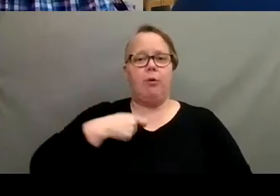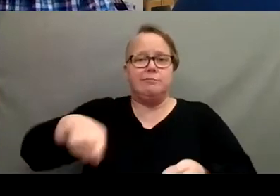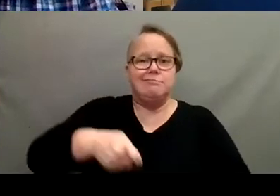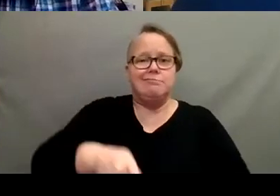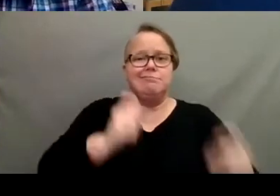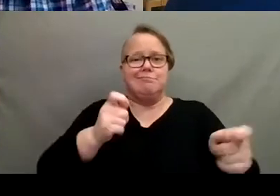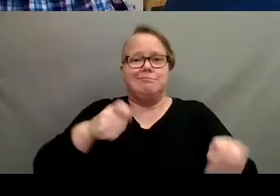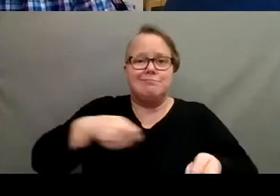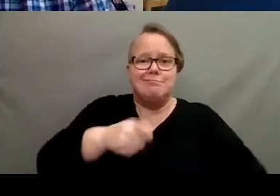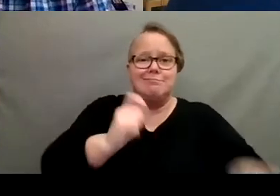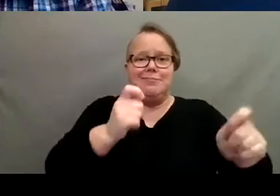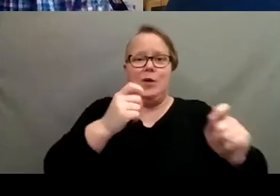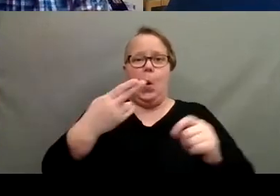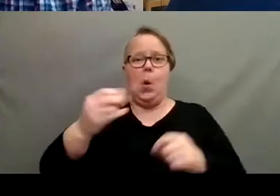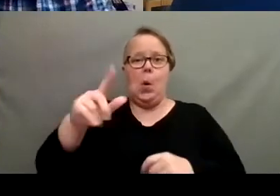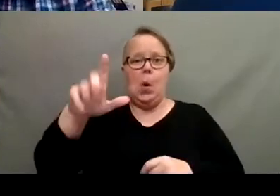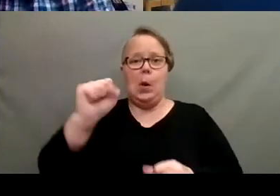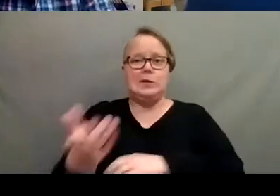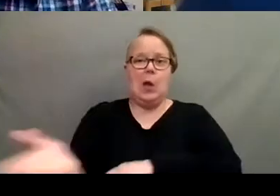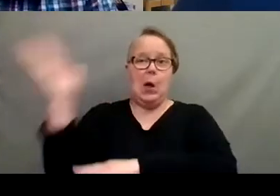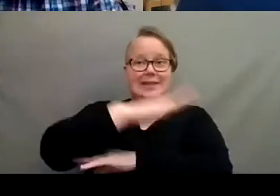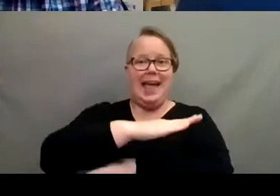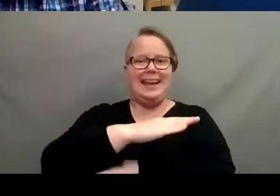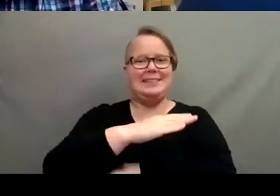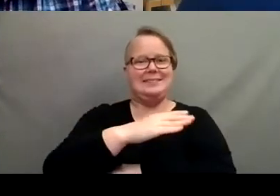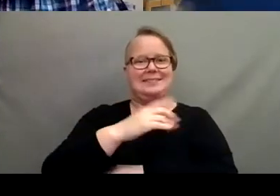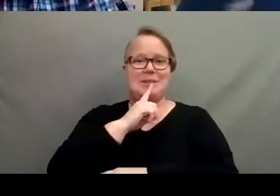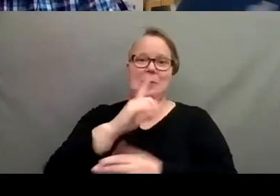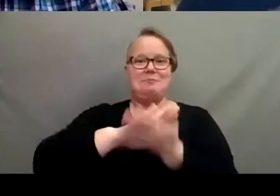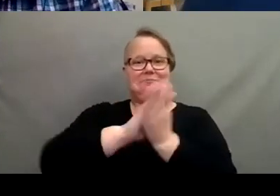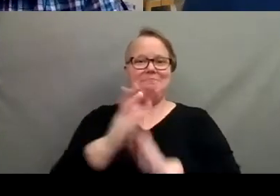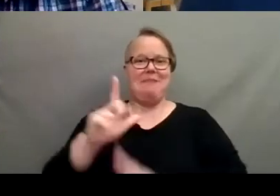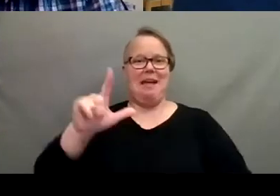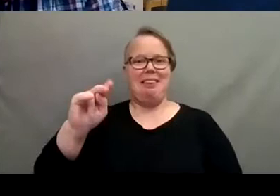landscaper. I can dig holes. There you go.